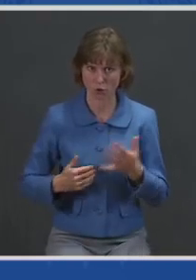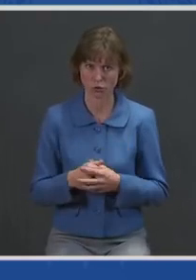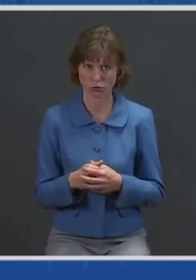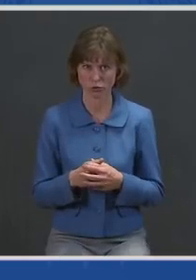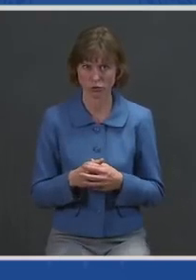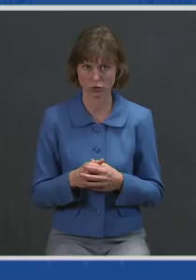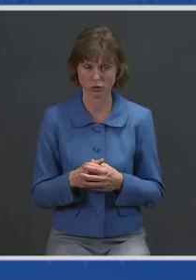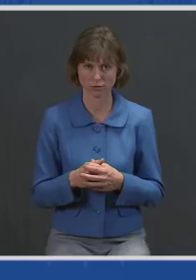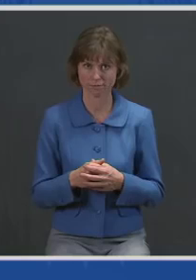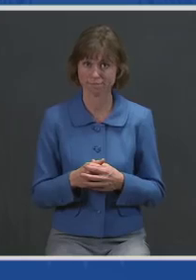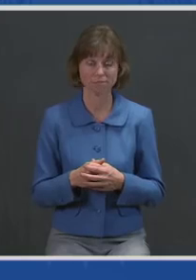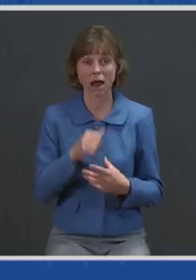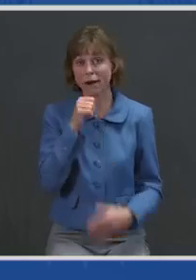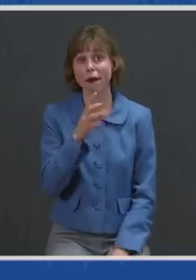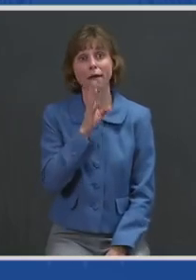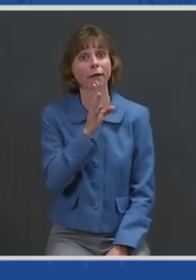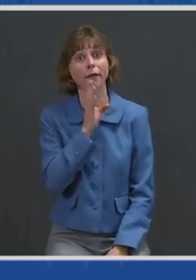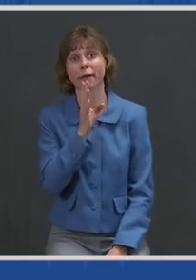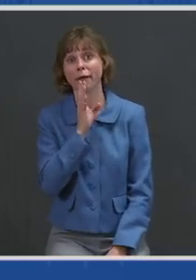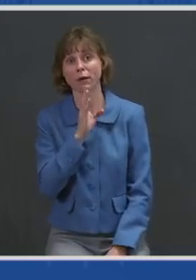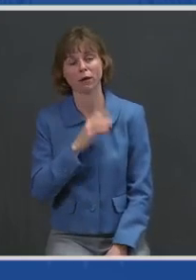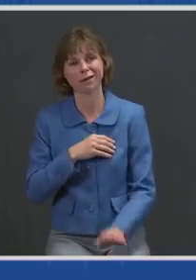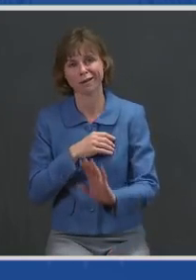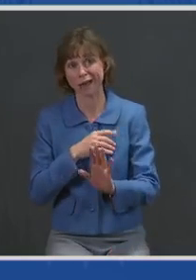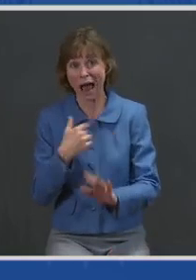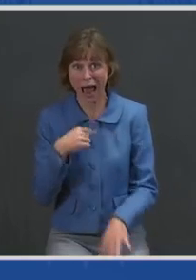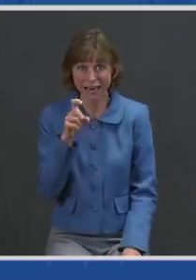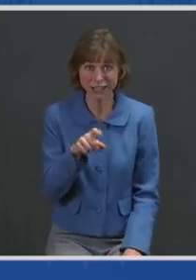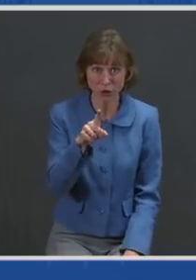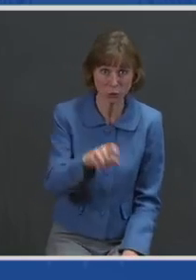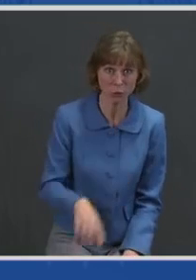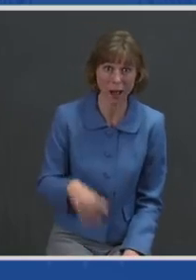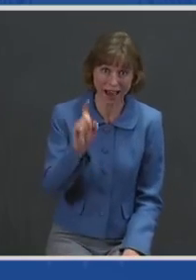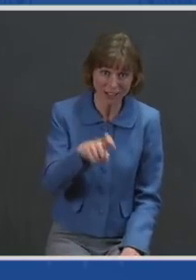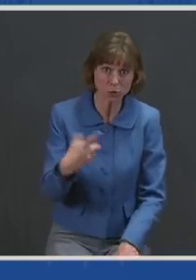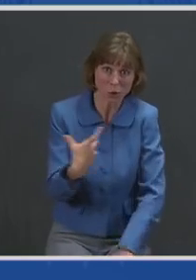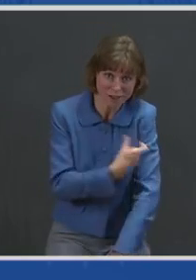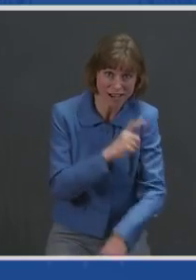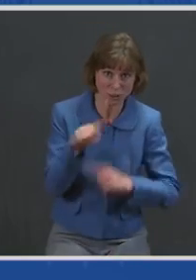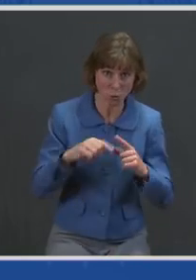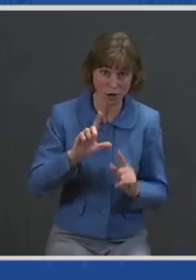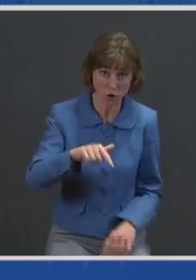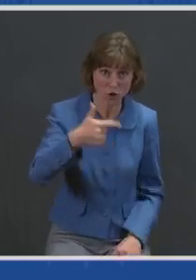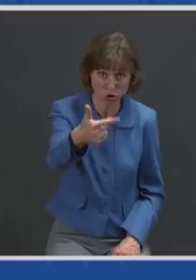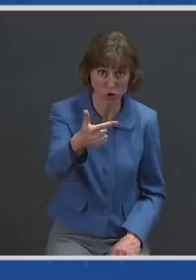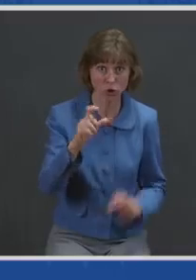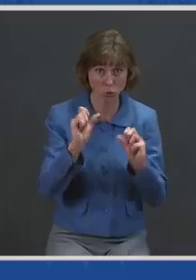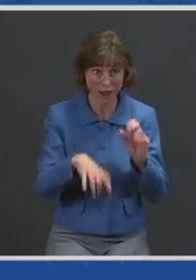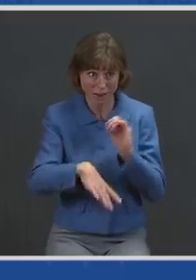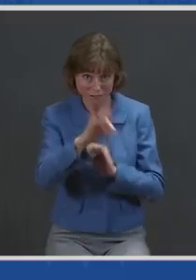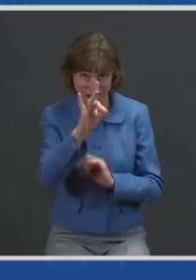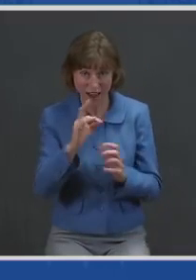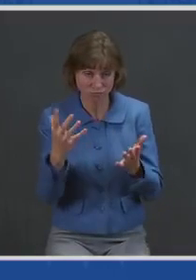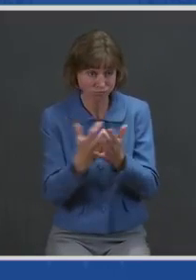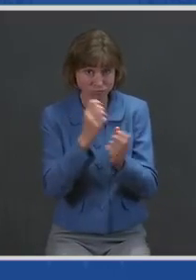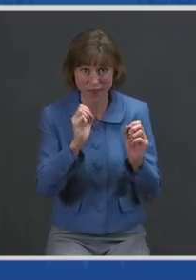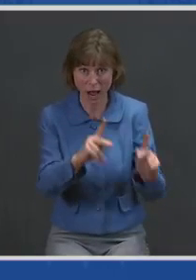And that's not hyperbole. I need you. I need you to get vaccinated when it's your turn and when you can find an opportunity.